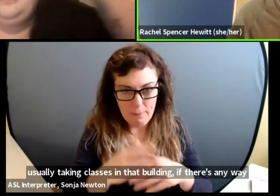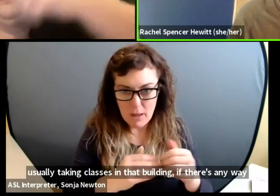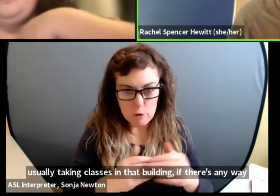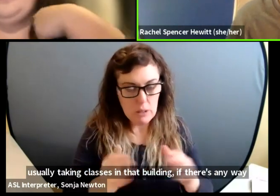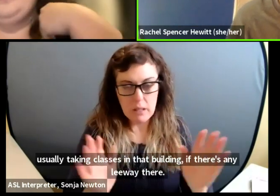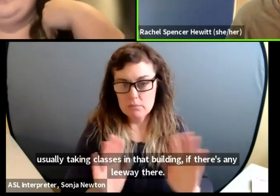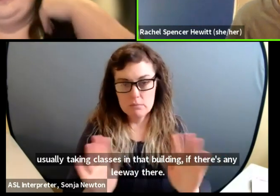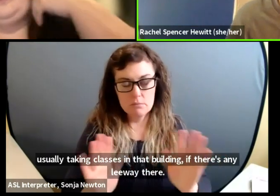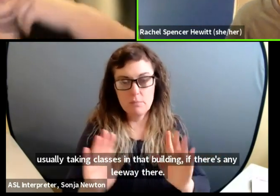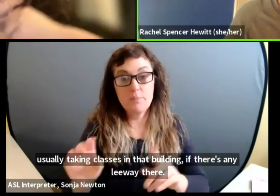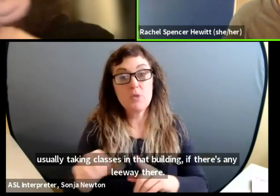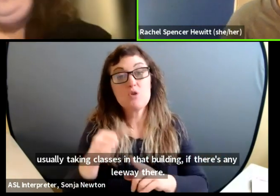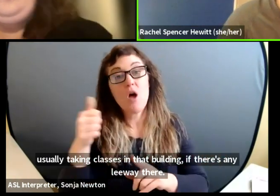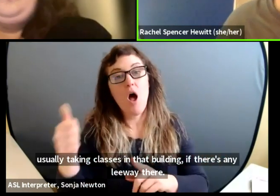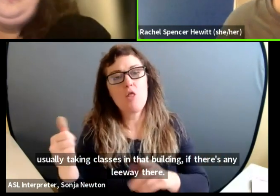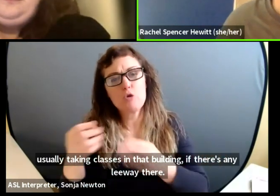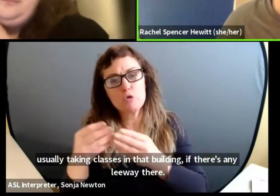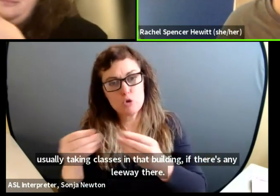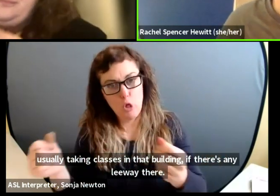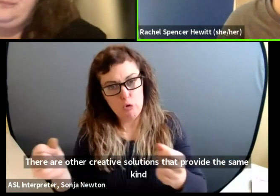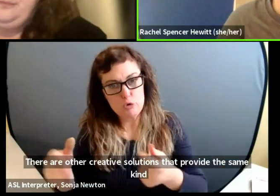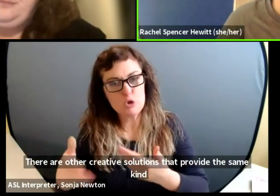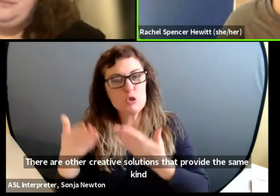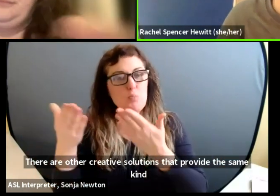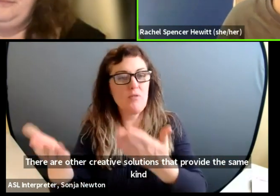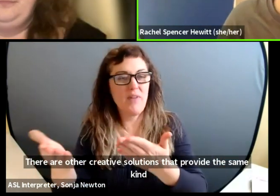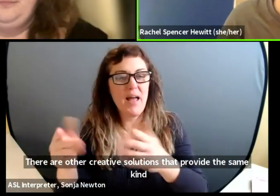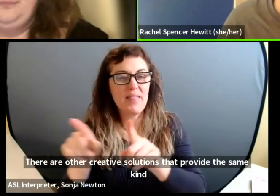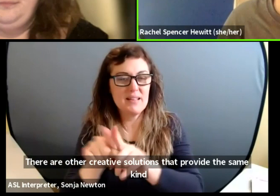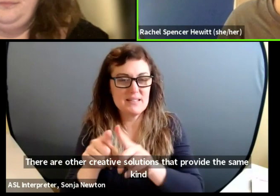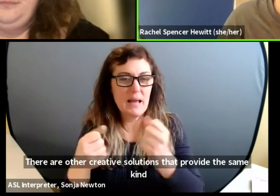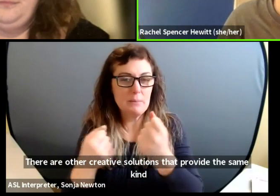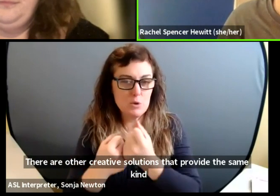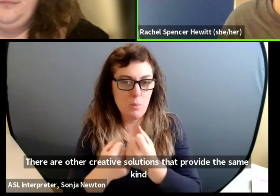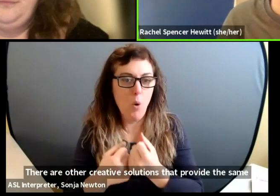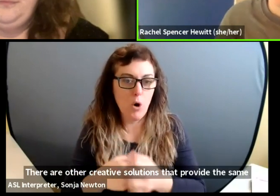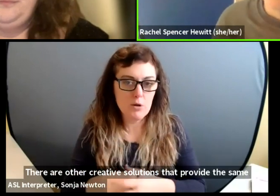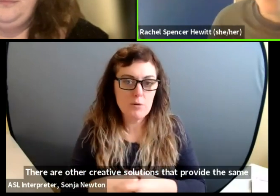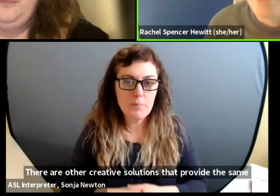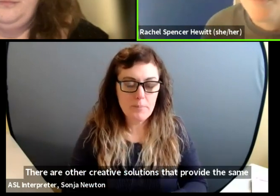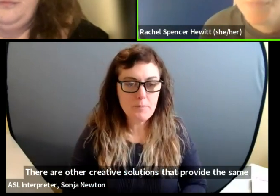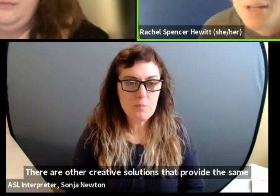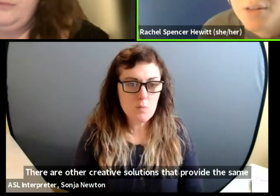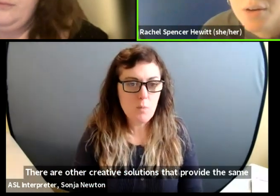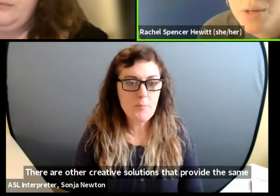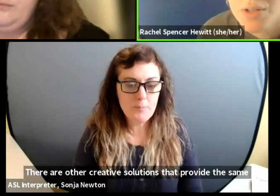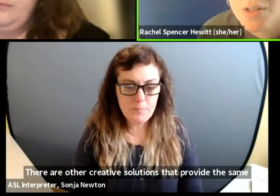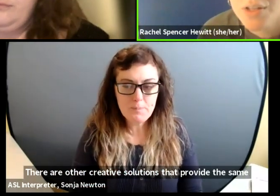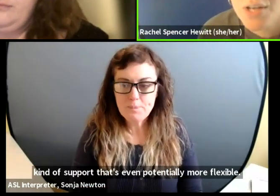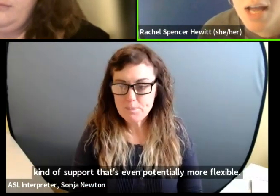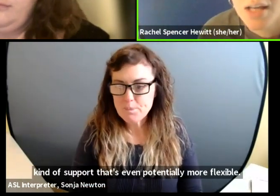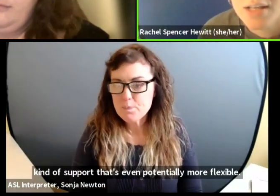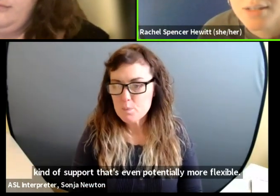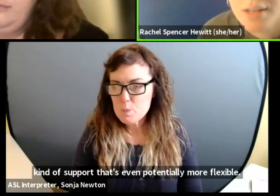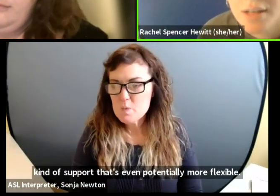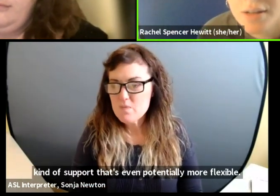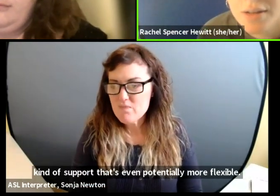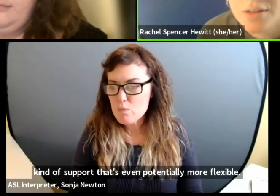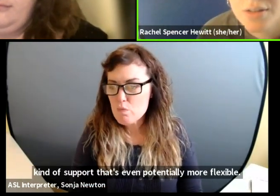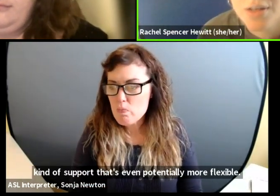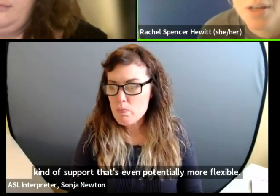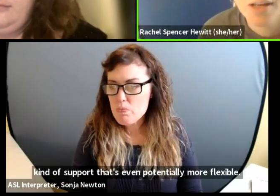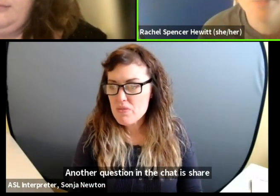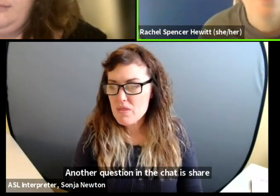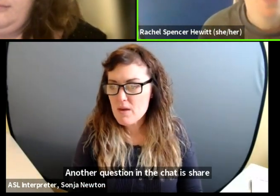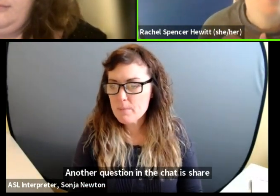other creative solutions that provide the same kind of support. That's even potentially more flexible. Um, another question in the chat is, uh,